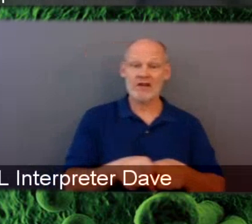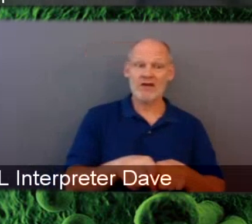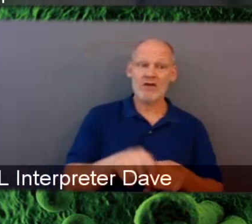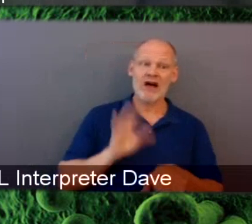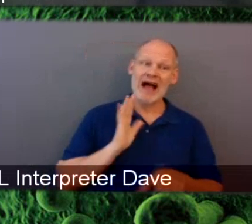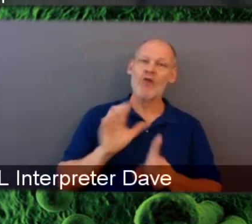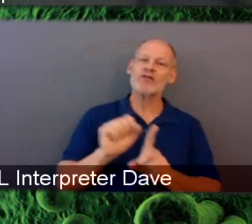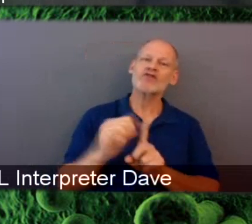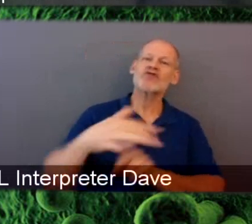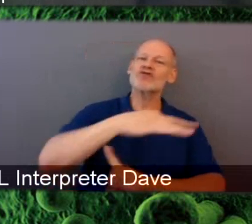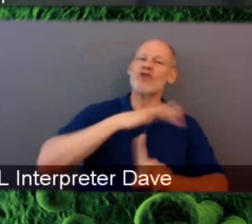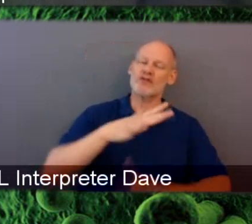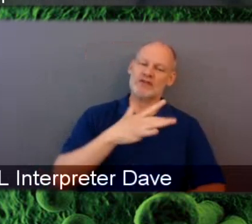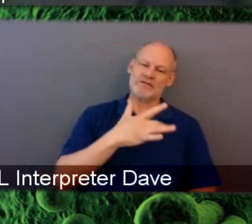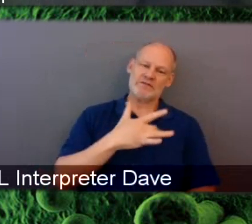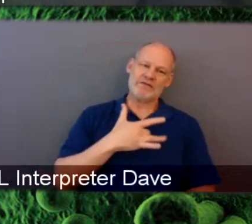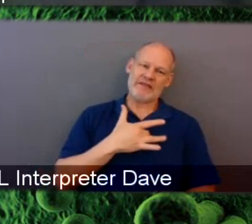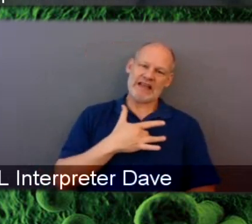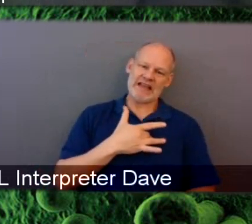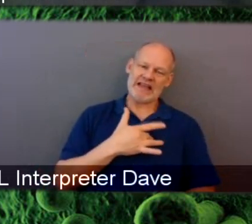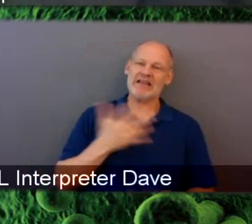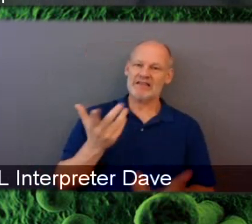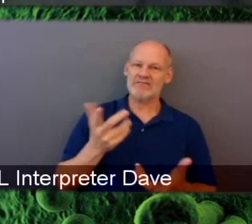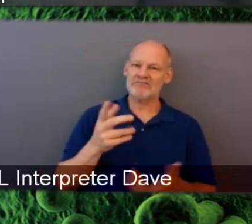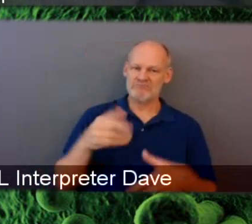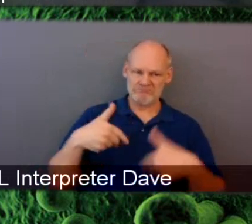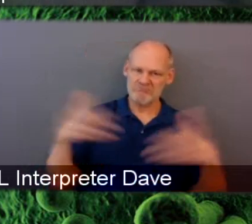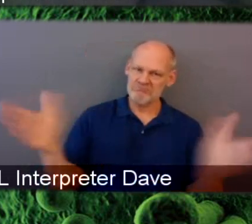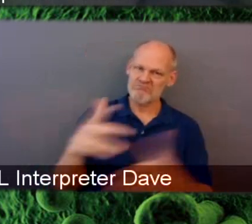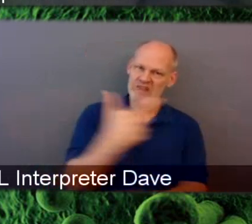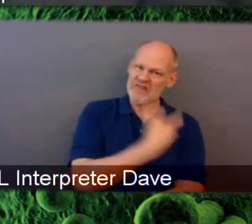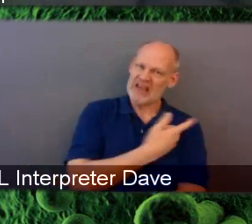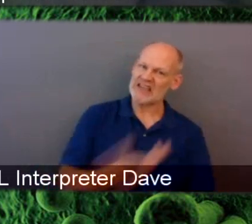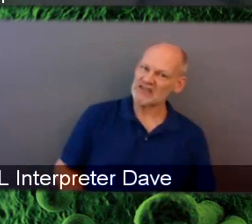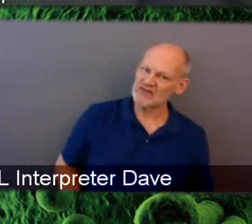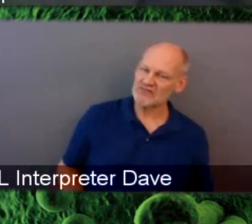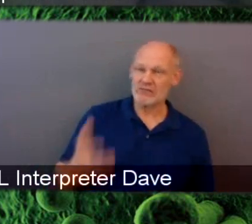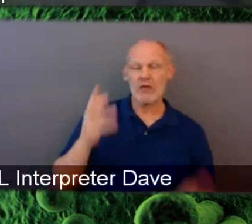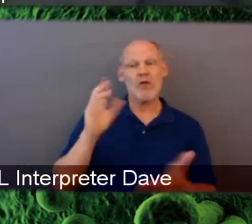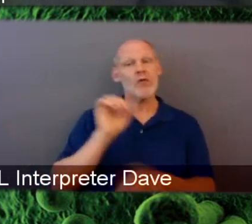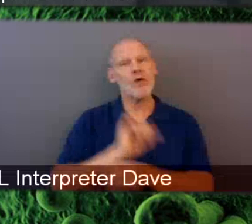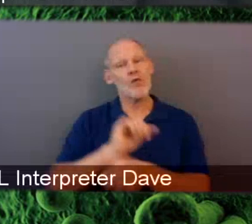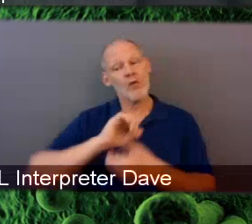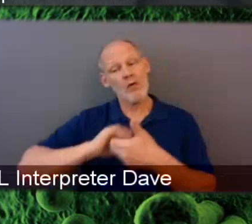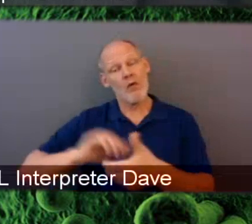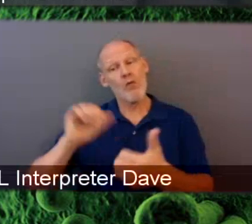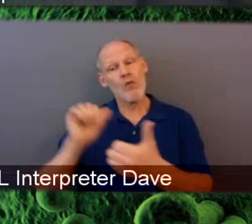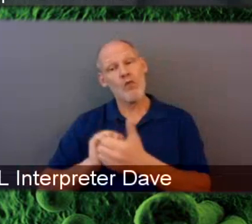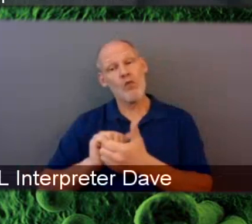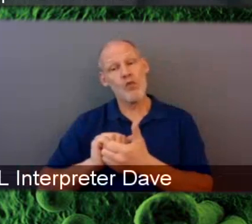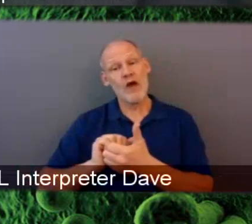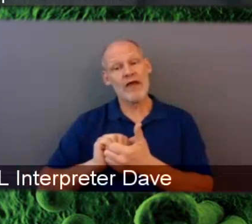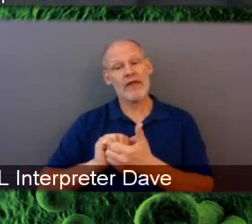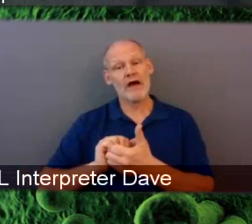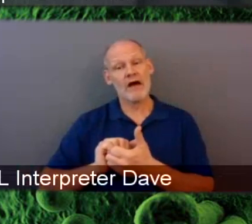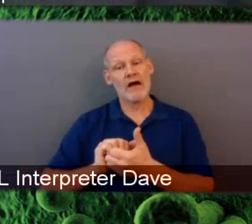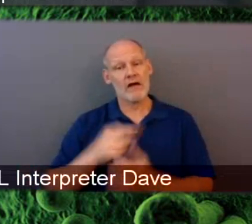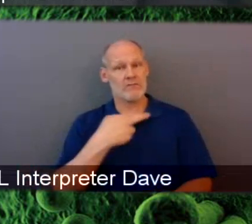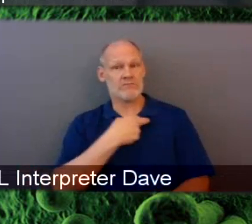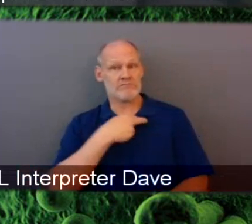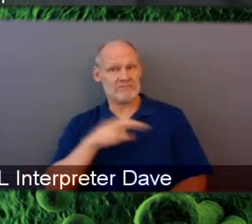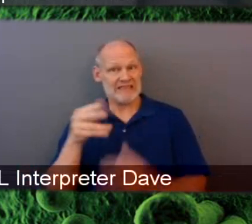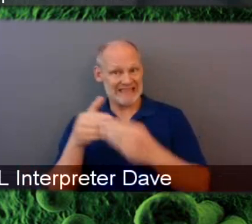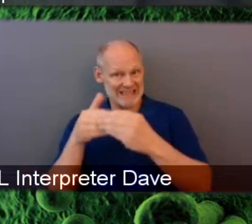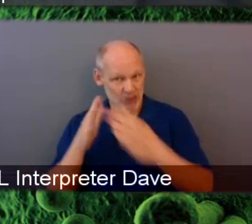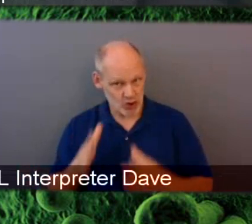And we also work with faith leaders to address any questions that may come up because of barriers